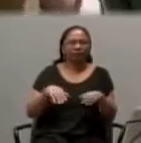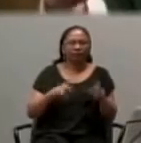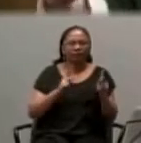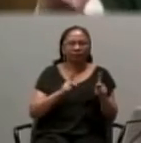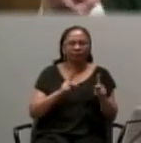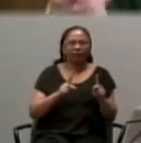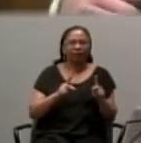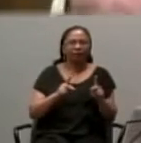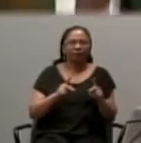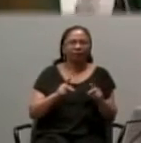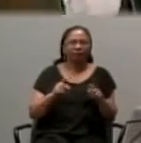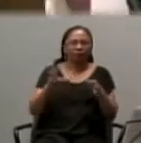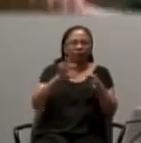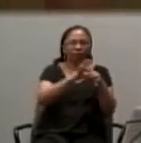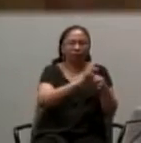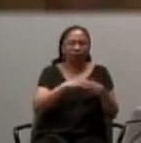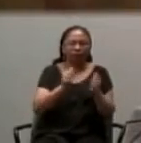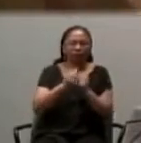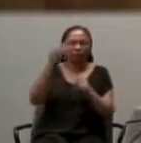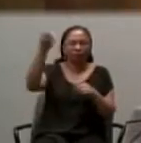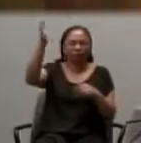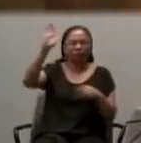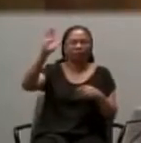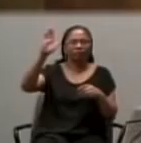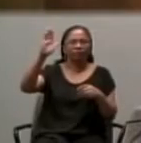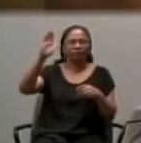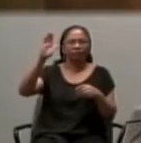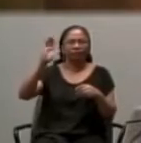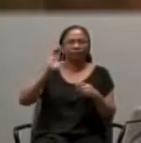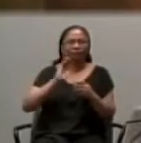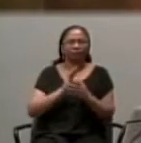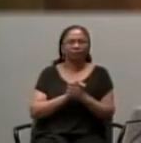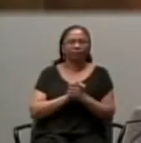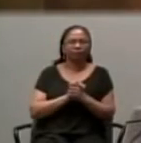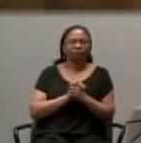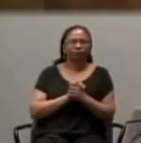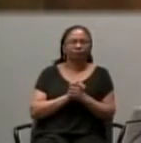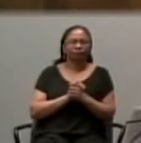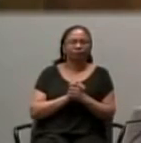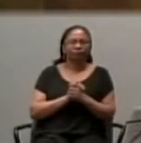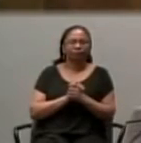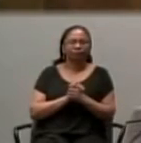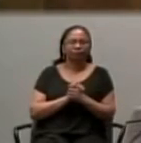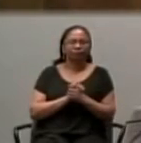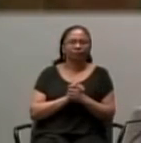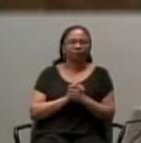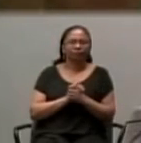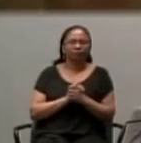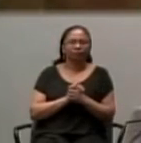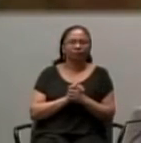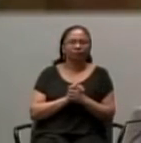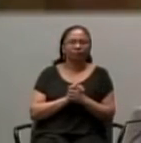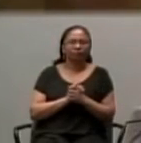union with God, for communion with God. Amen? Yeah. Nuptial bath. And by virtue of that, it